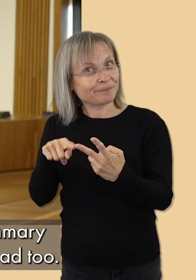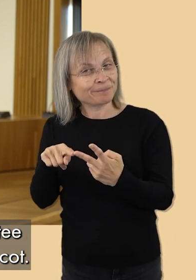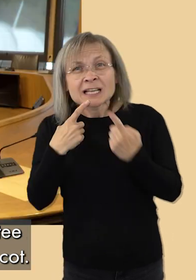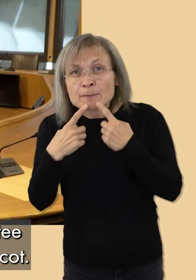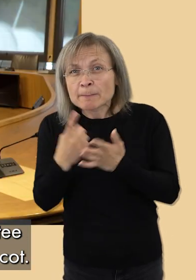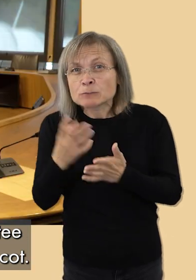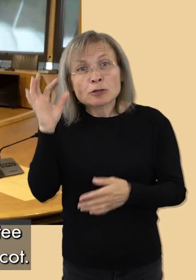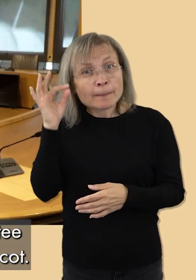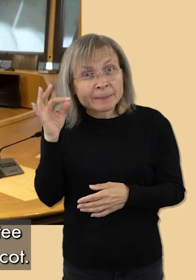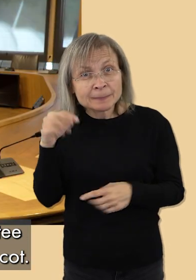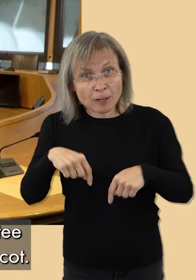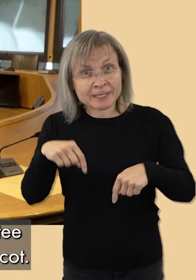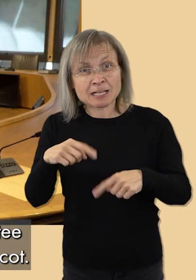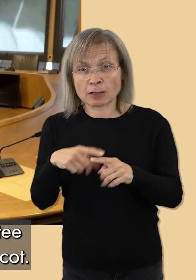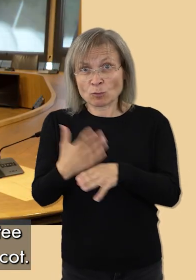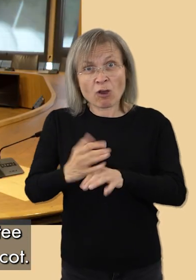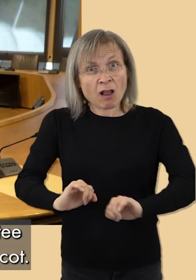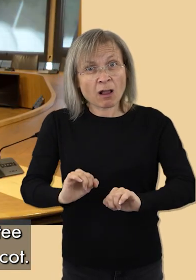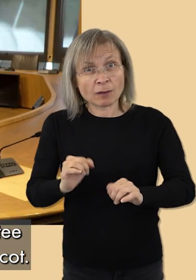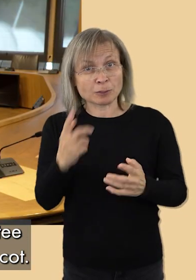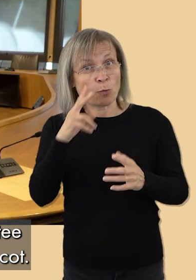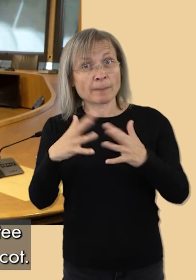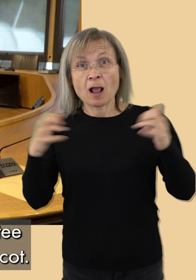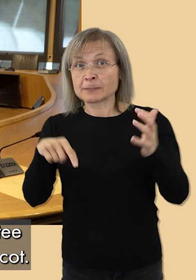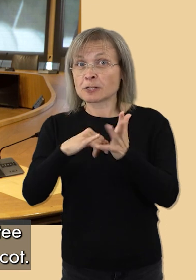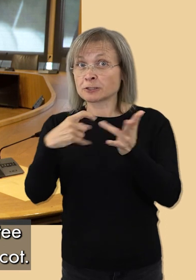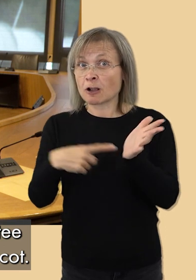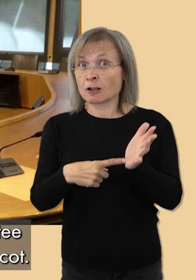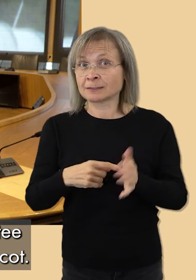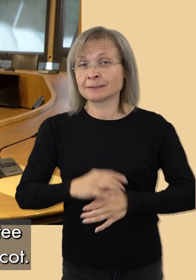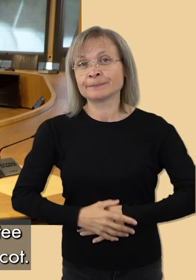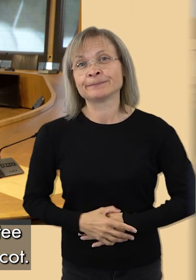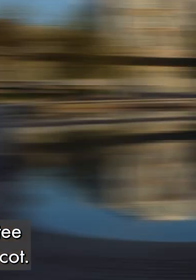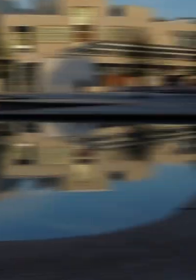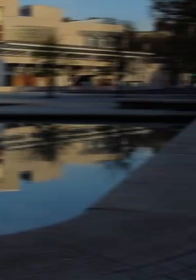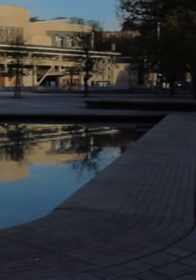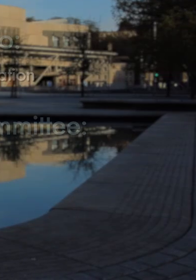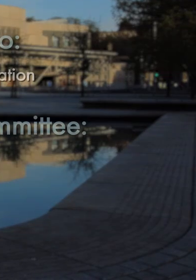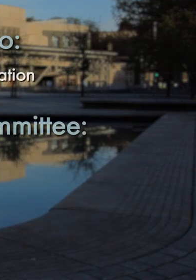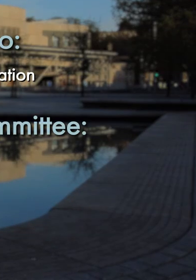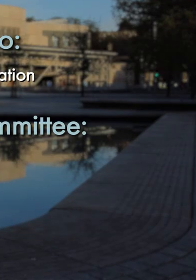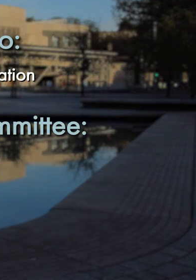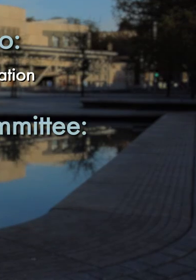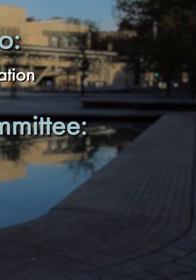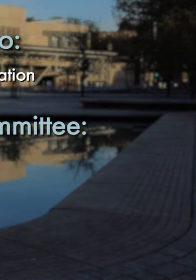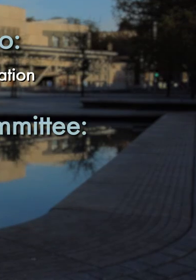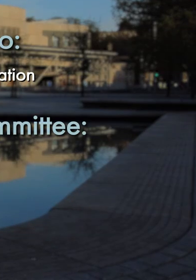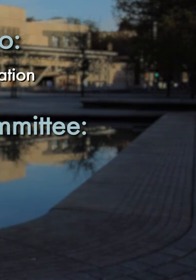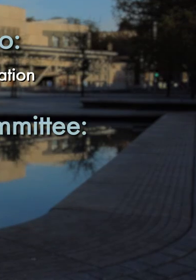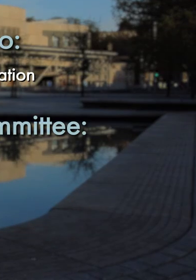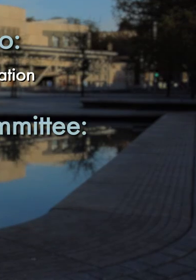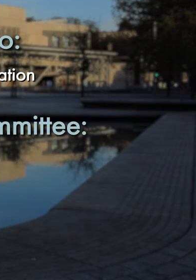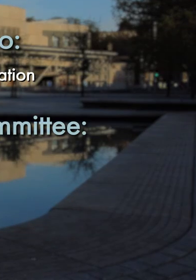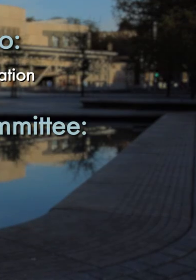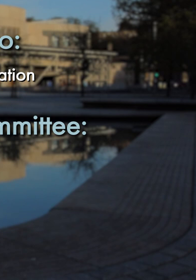too. Find out more about the committee and its work at parliament.scot more than www.scot.com.au London 005050 005051